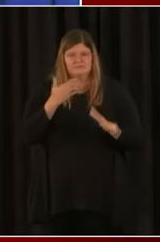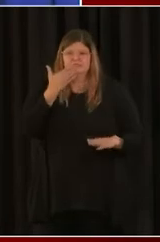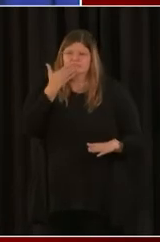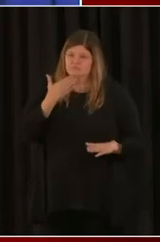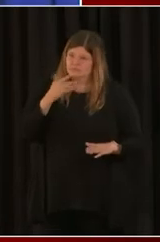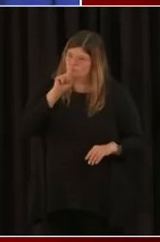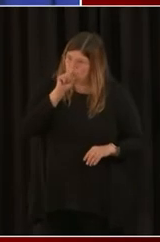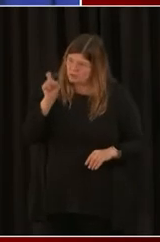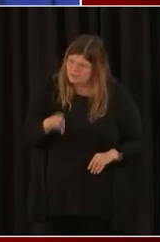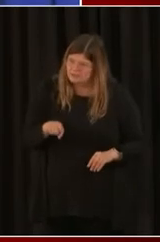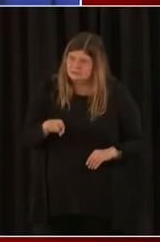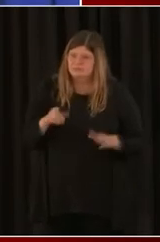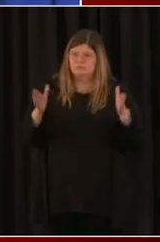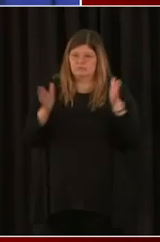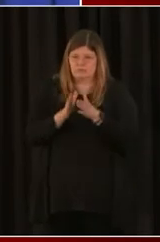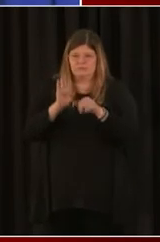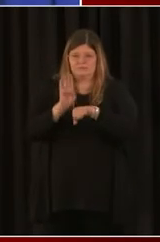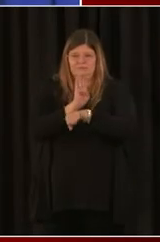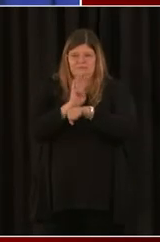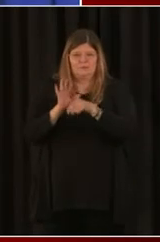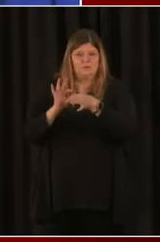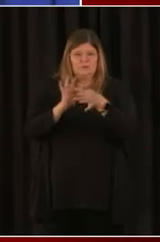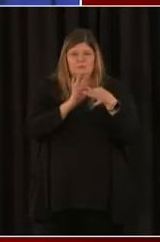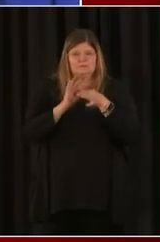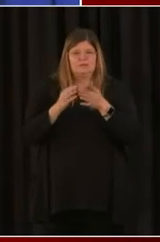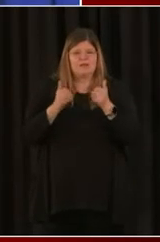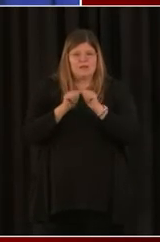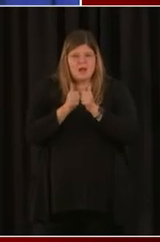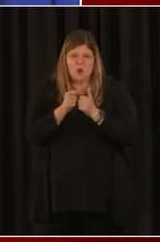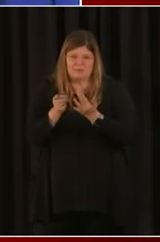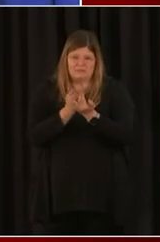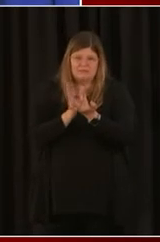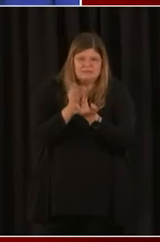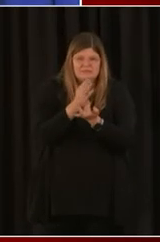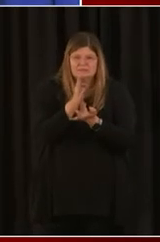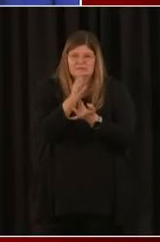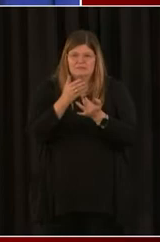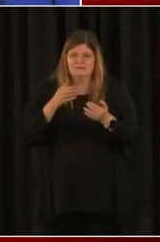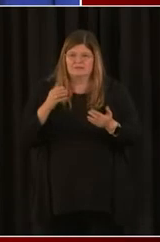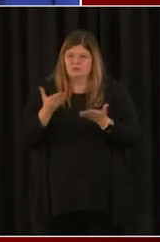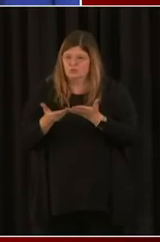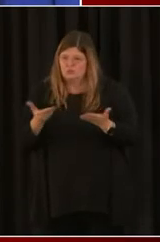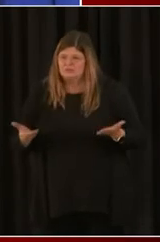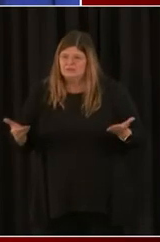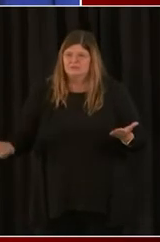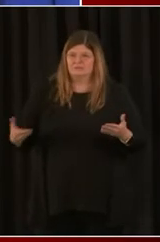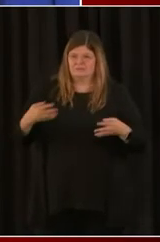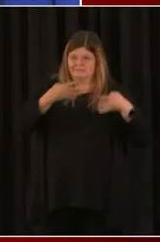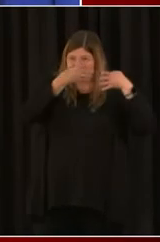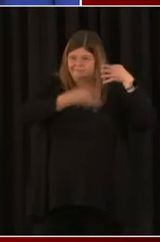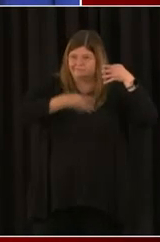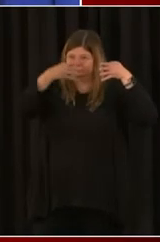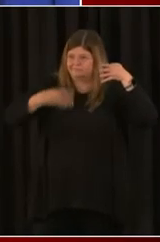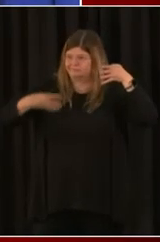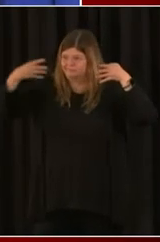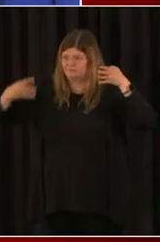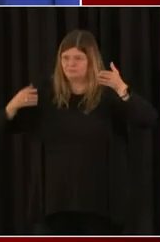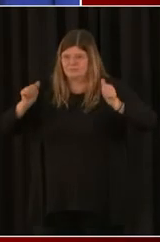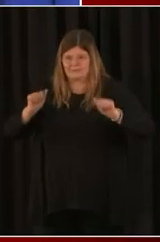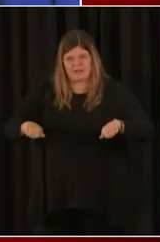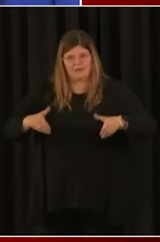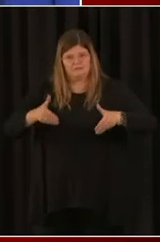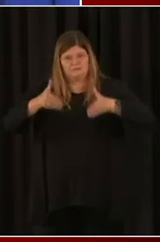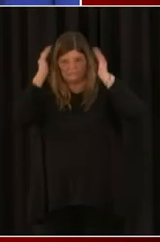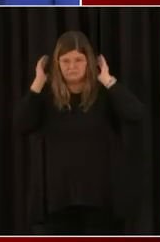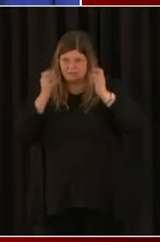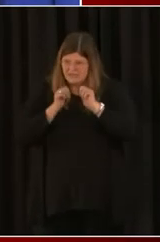navigated kind of all the resources that are out there? Because I know there's a lot that gets put in front of you. And how do you